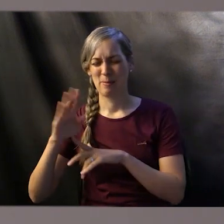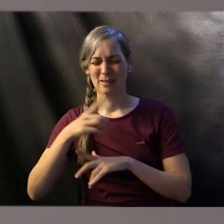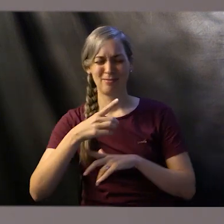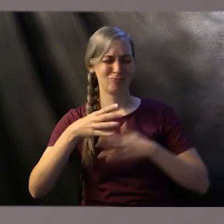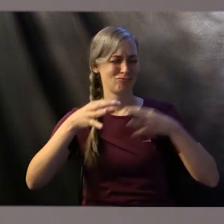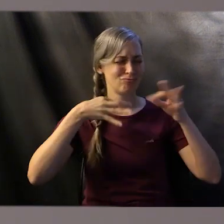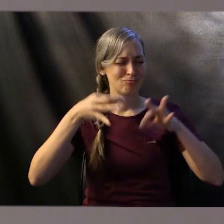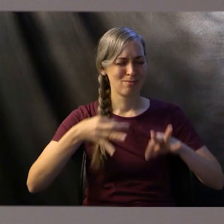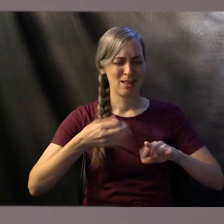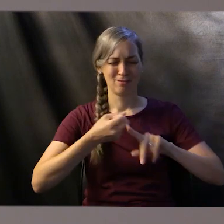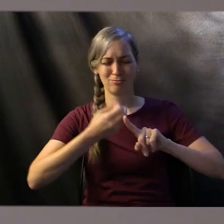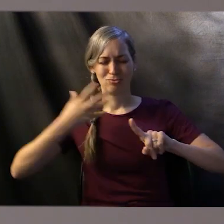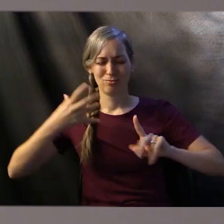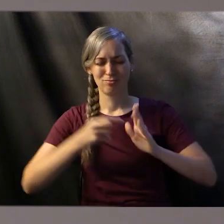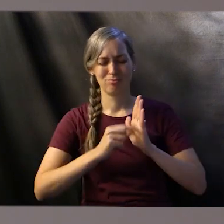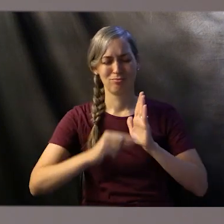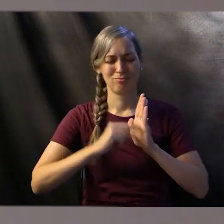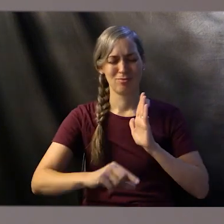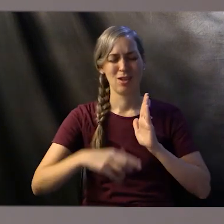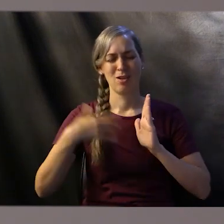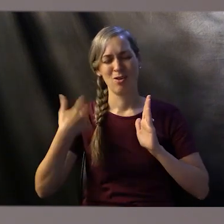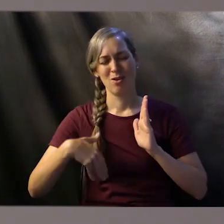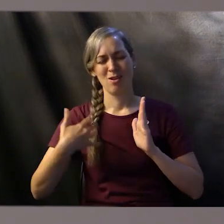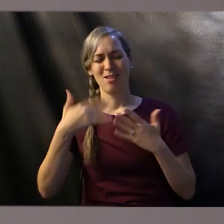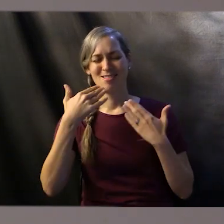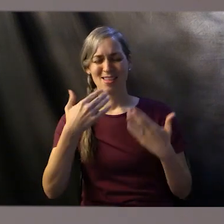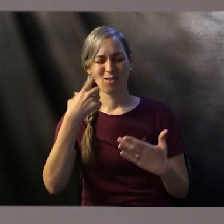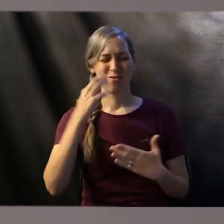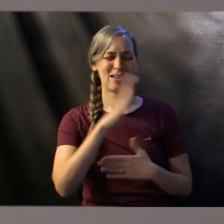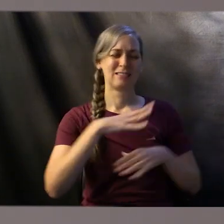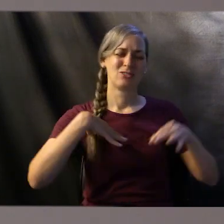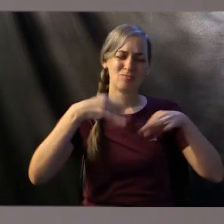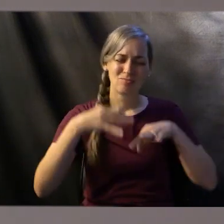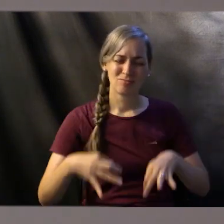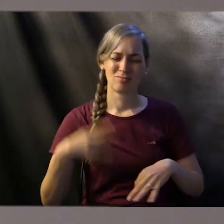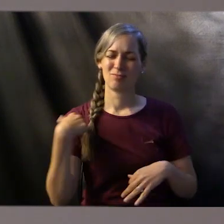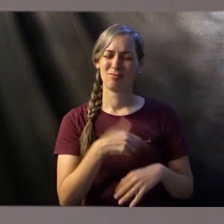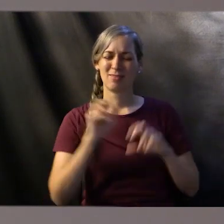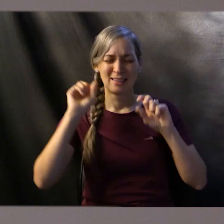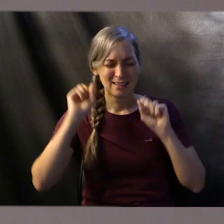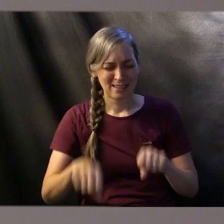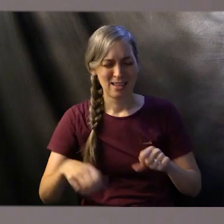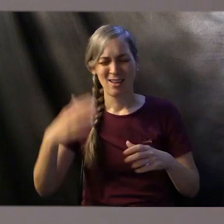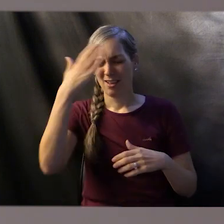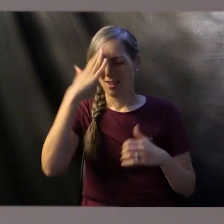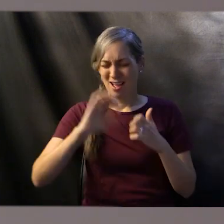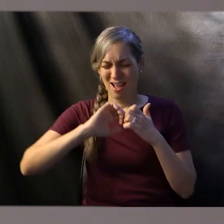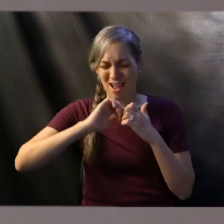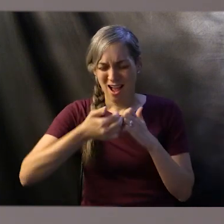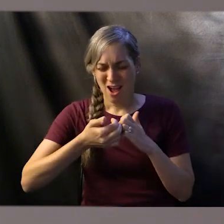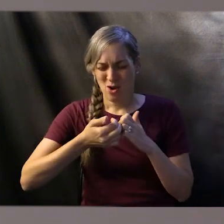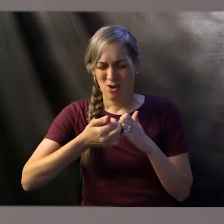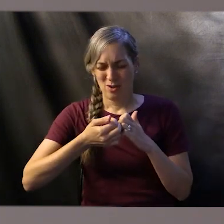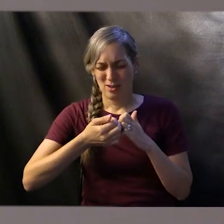as Caleb expounded upon the Scripture of the day. we thank you for the description that he